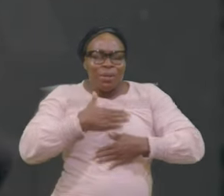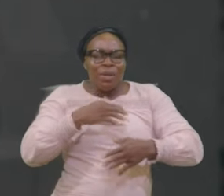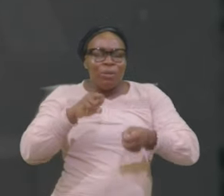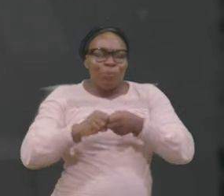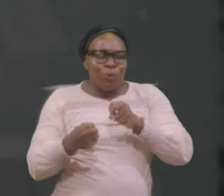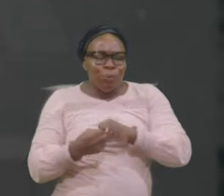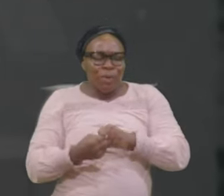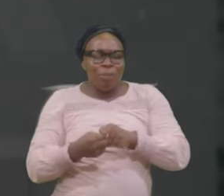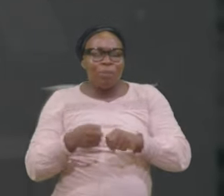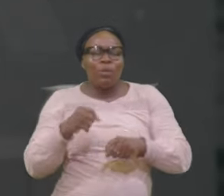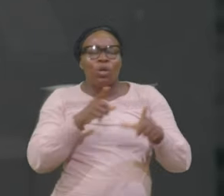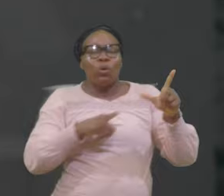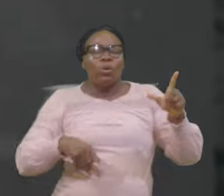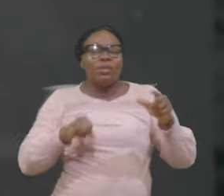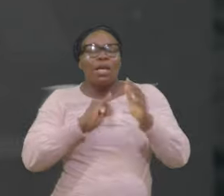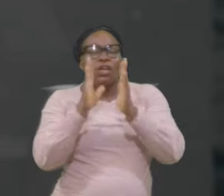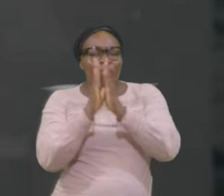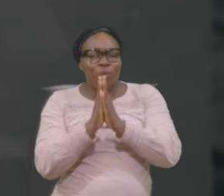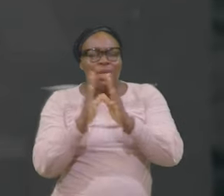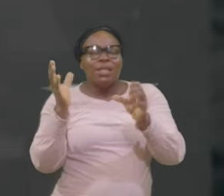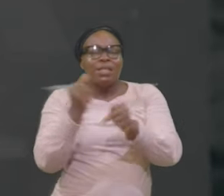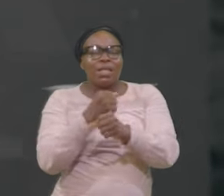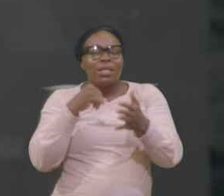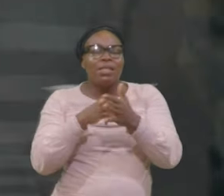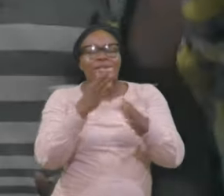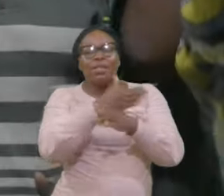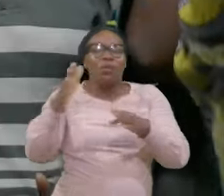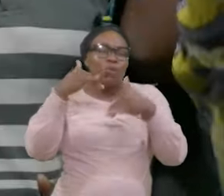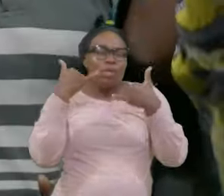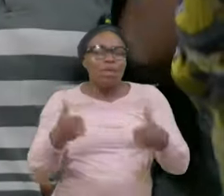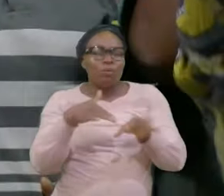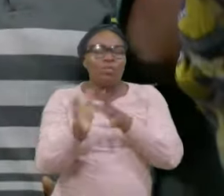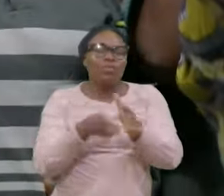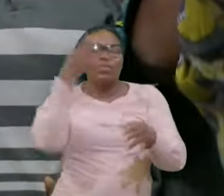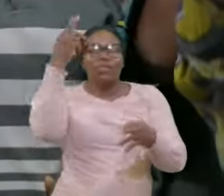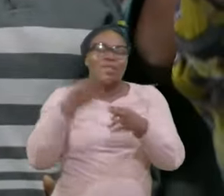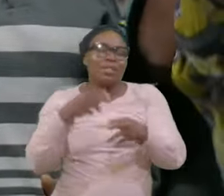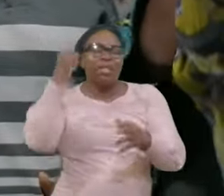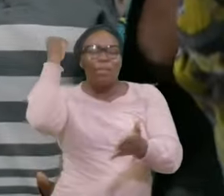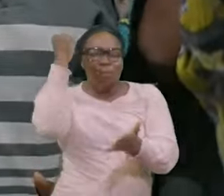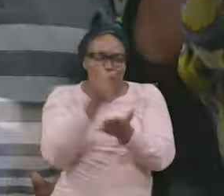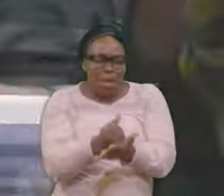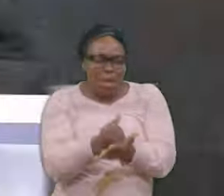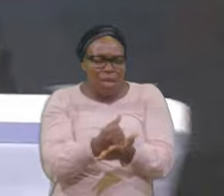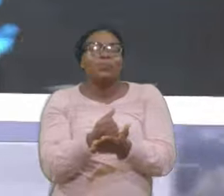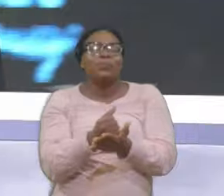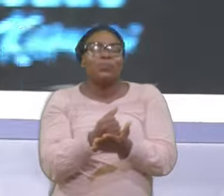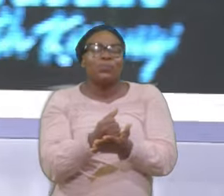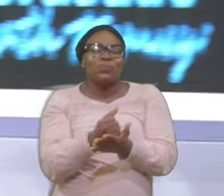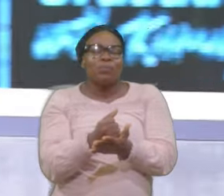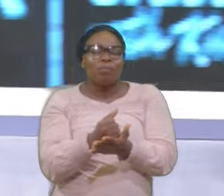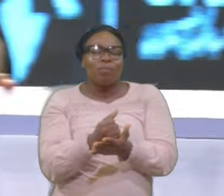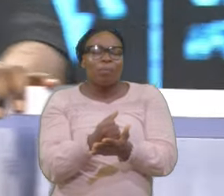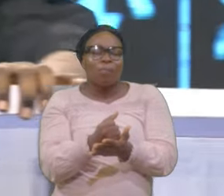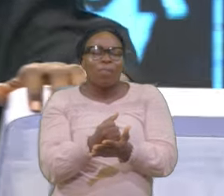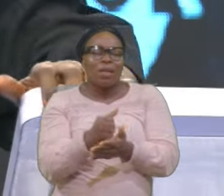That You Take It Away Now In Jesus Name And Near Be